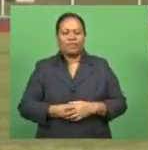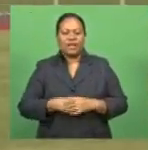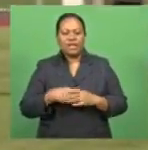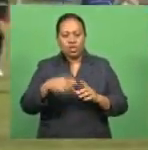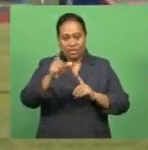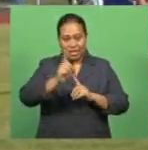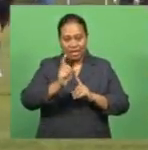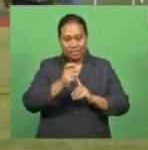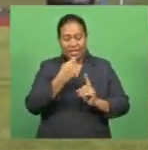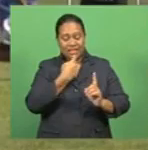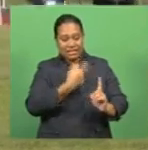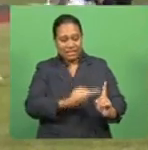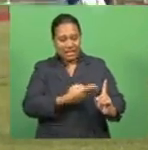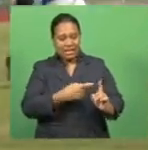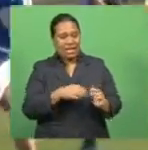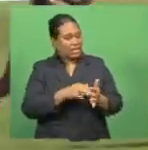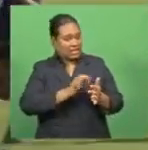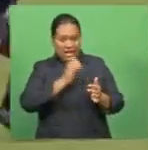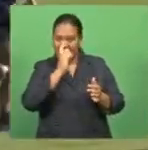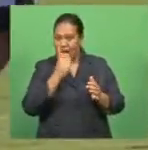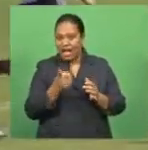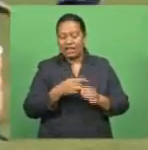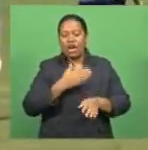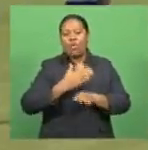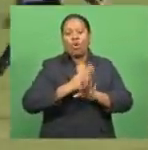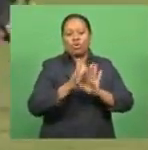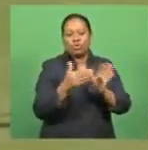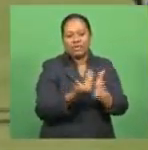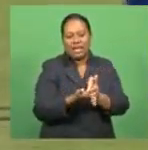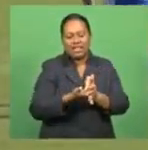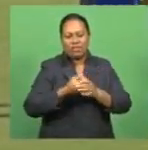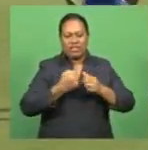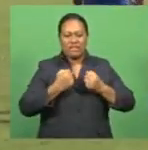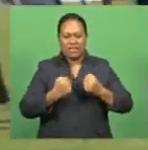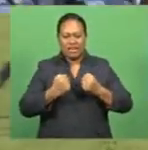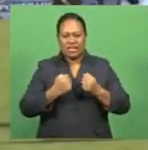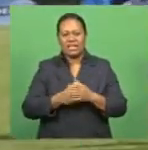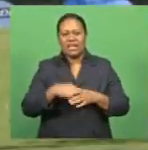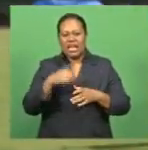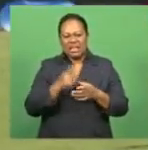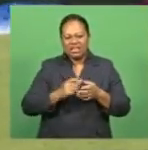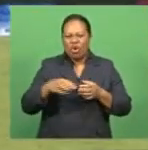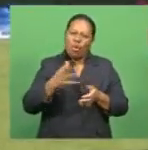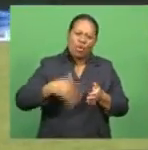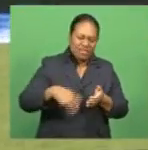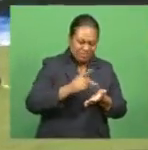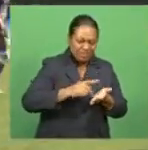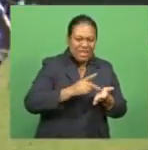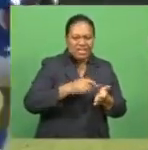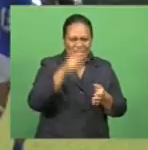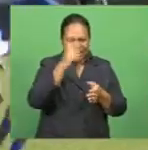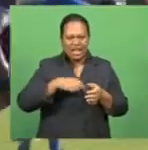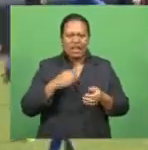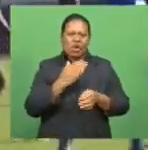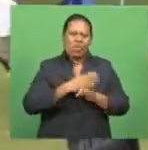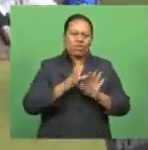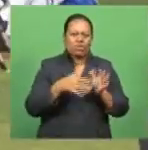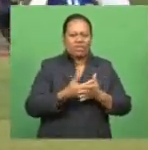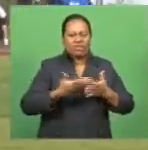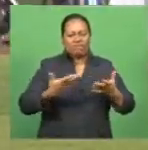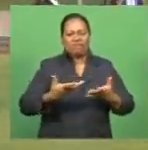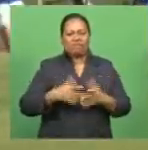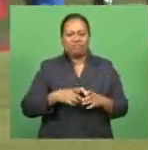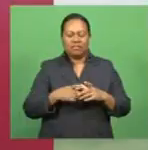Lewanengila says this has not allowed the team to work together on fitness and set pieces, which will be vital come the Rugby World Cup